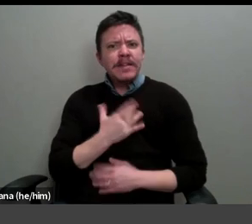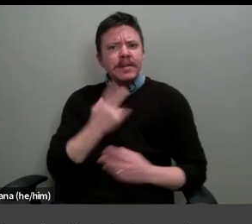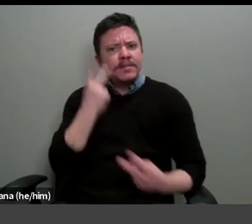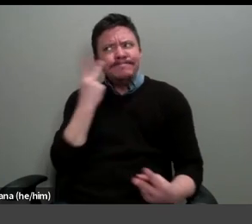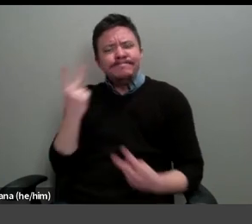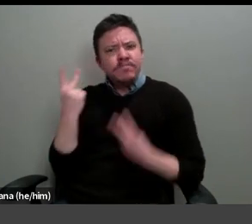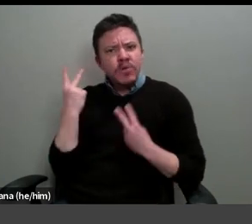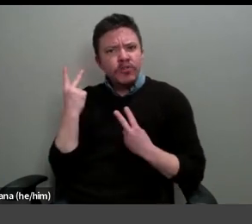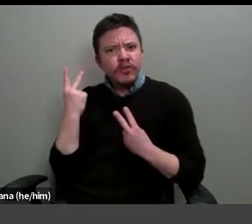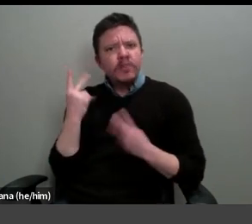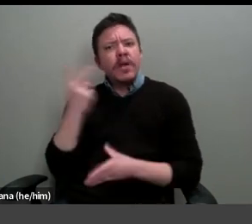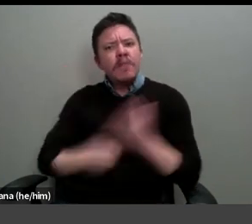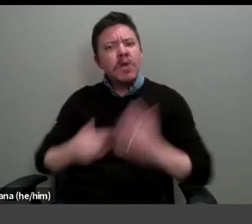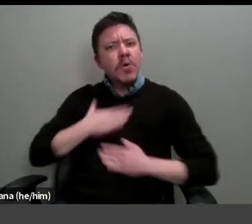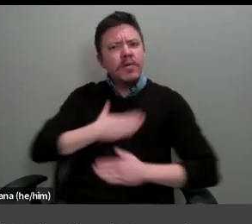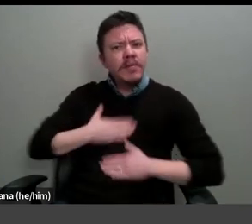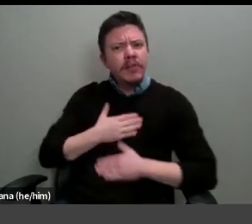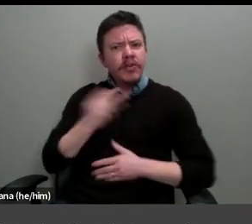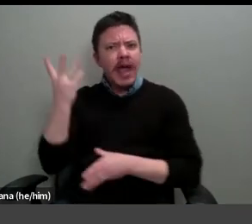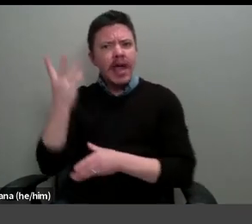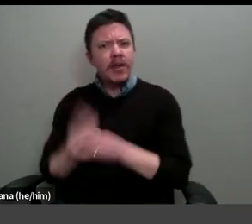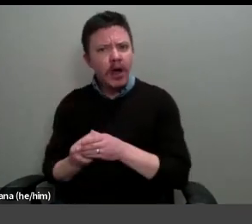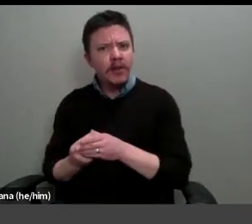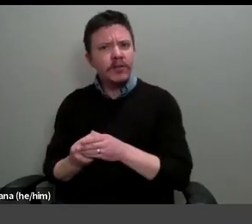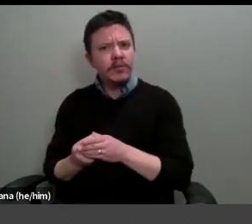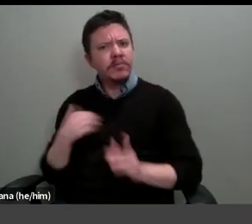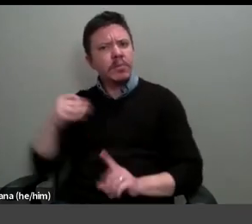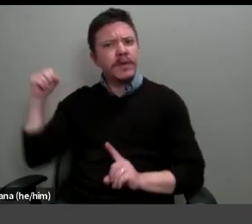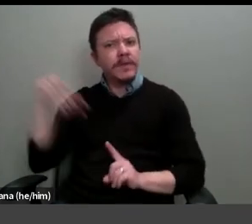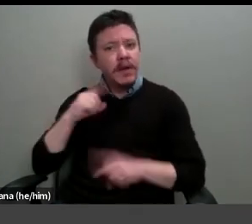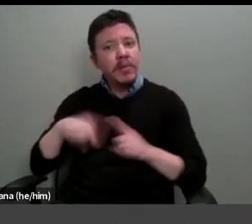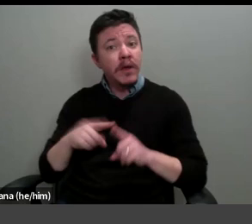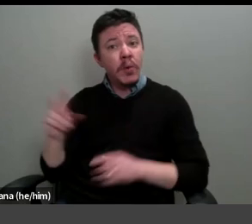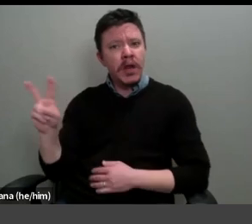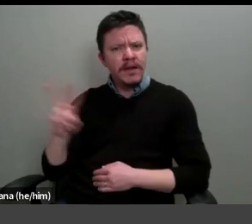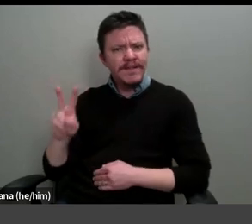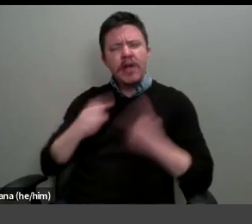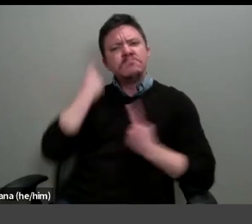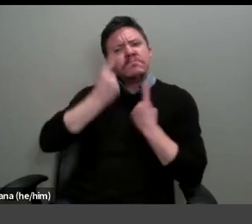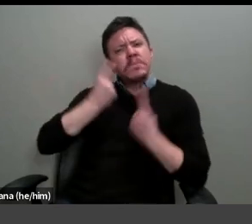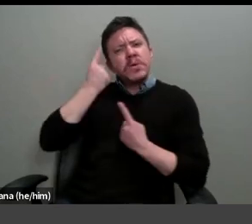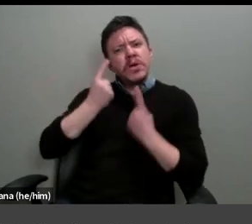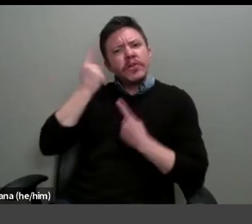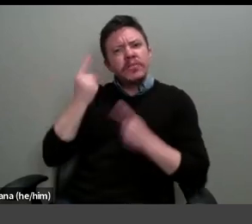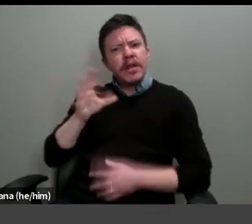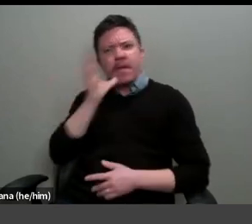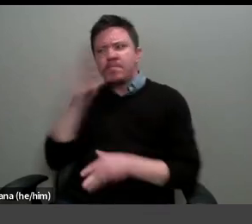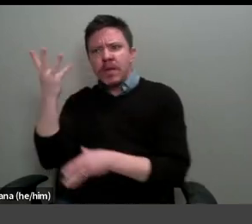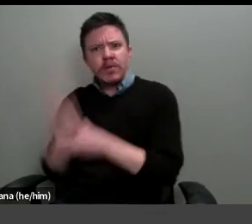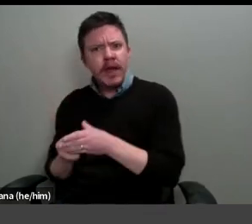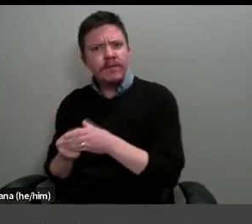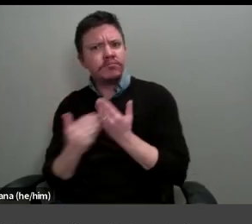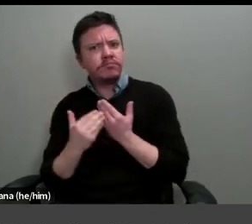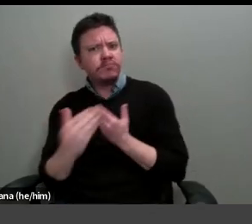of both pleasure and loss that were stimulated when Vuillard contemplated, after her death, the small